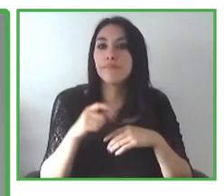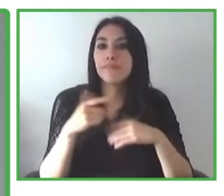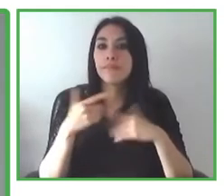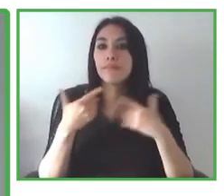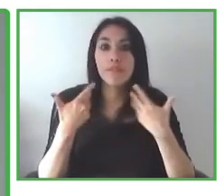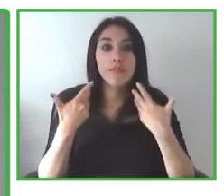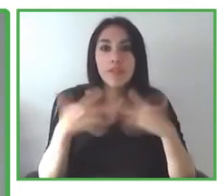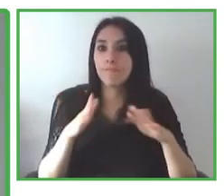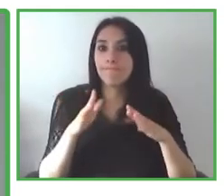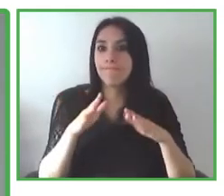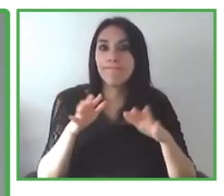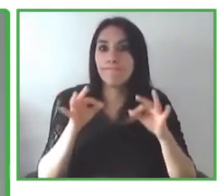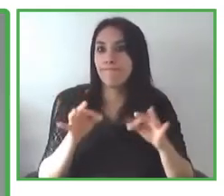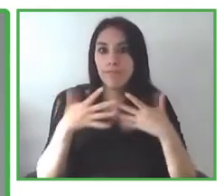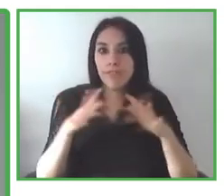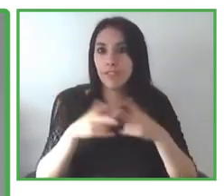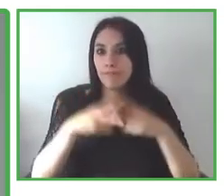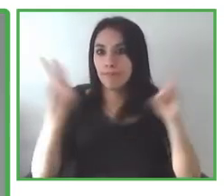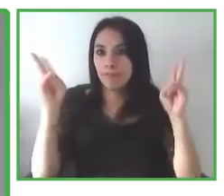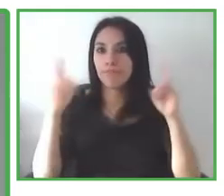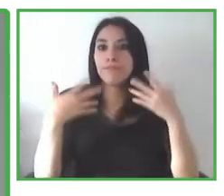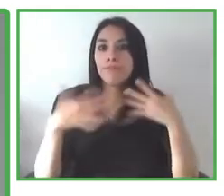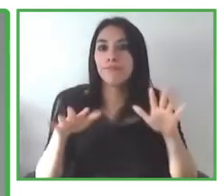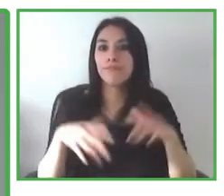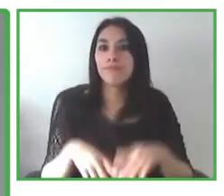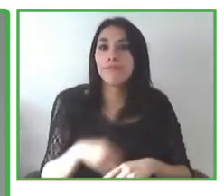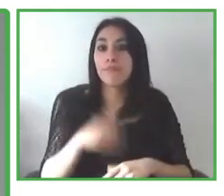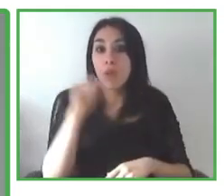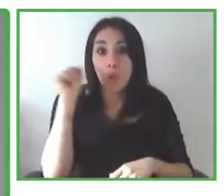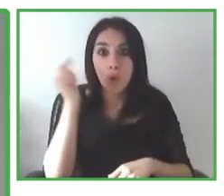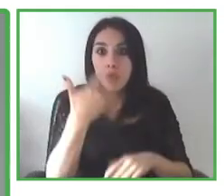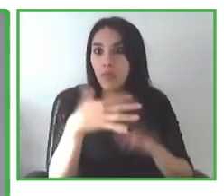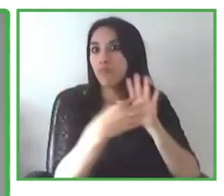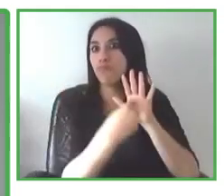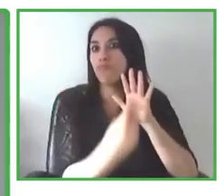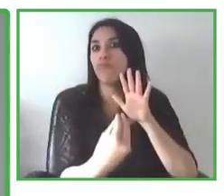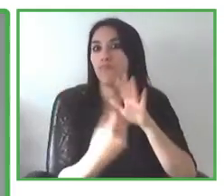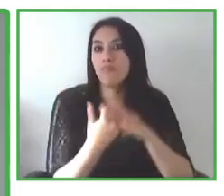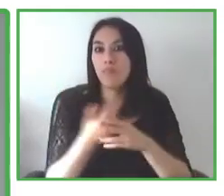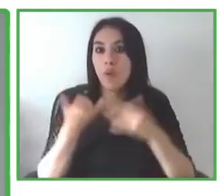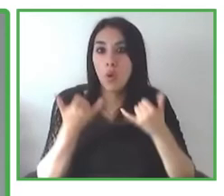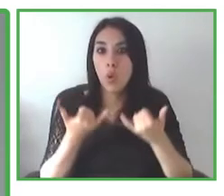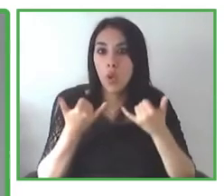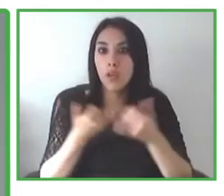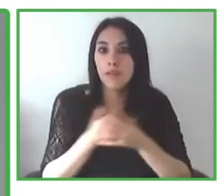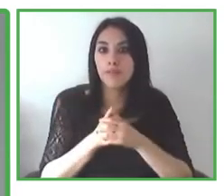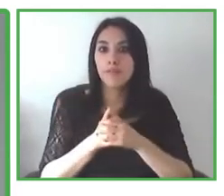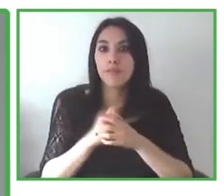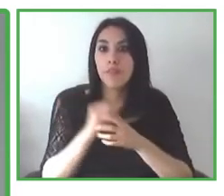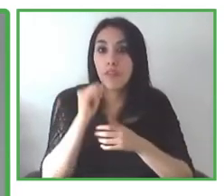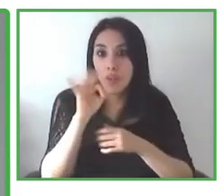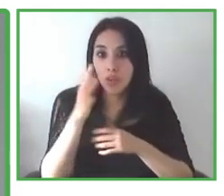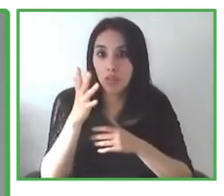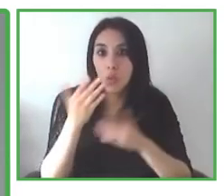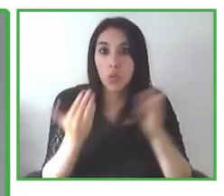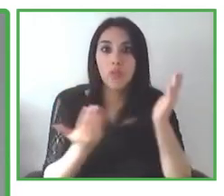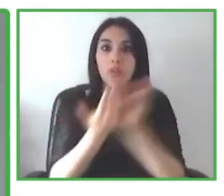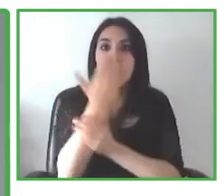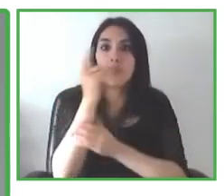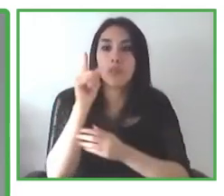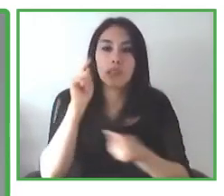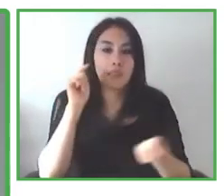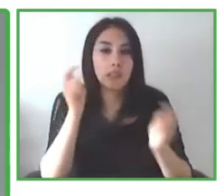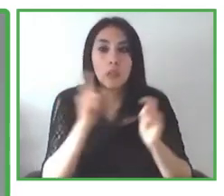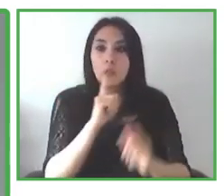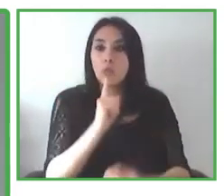the innovations into concrete change. For this reason, we select every year 10 innovations that suit